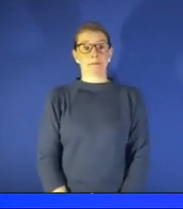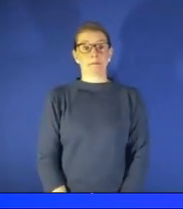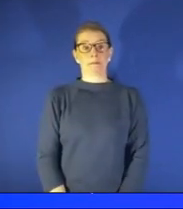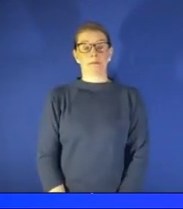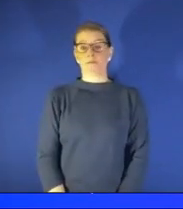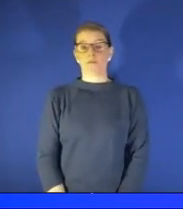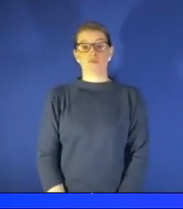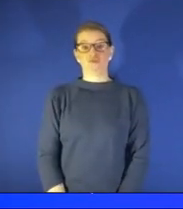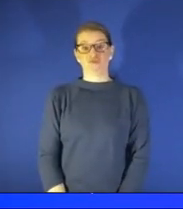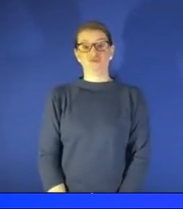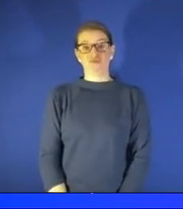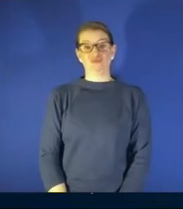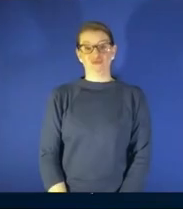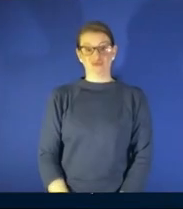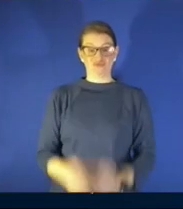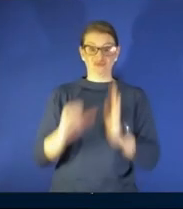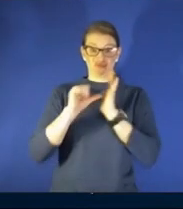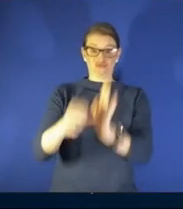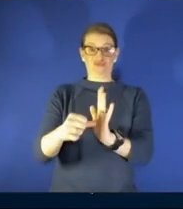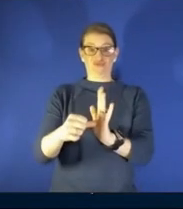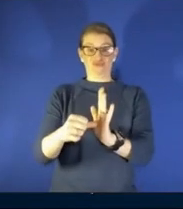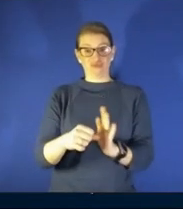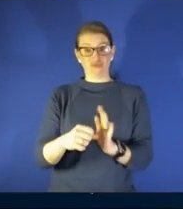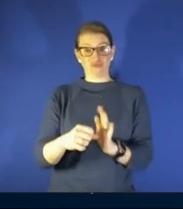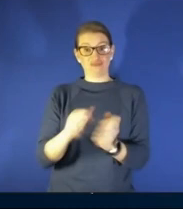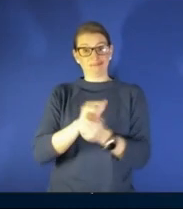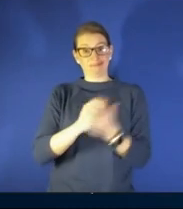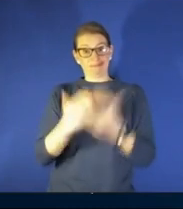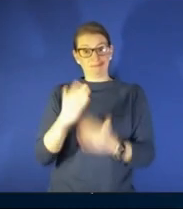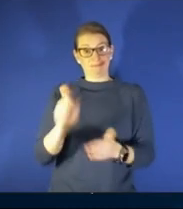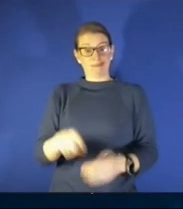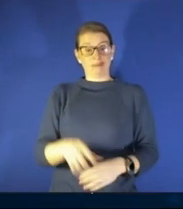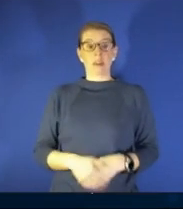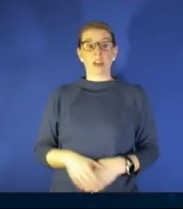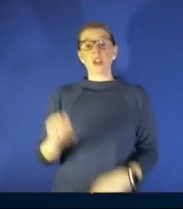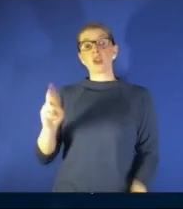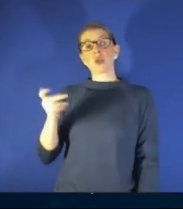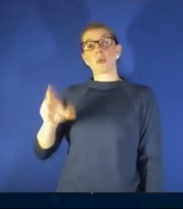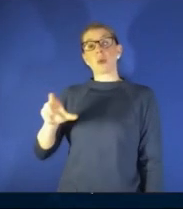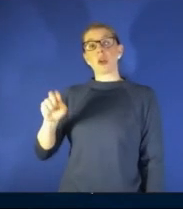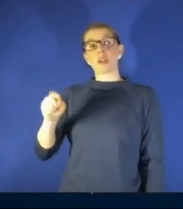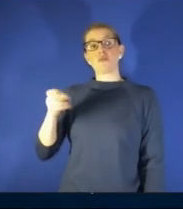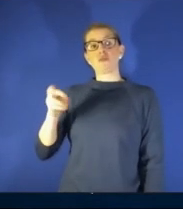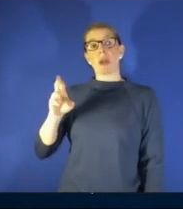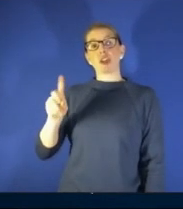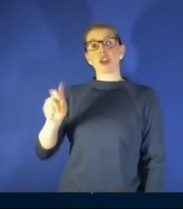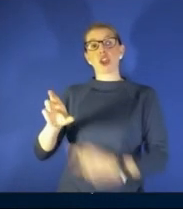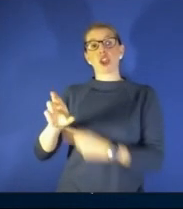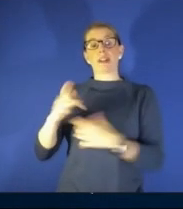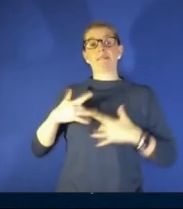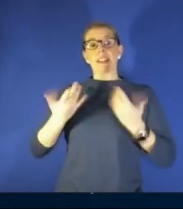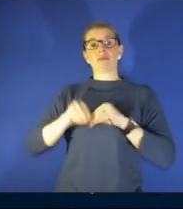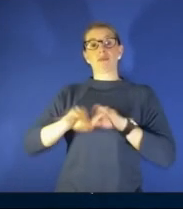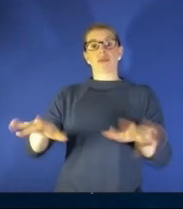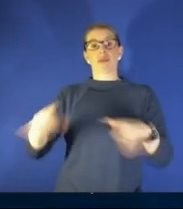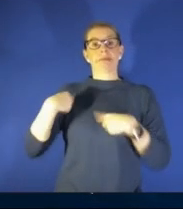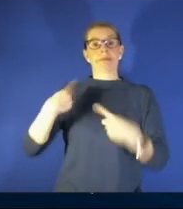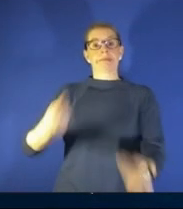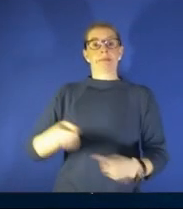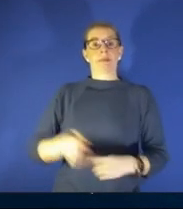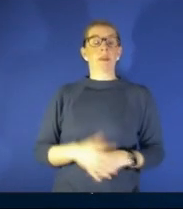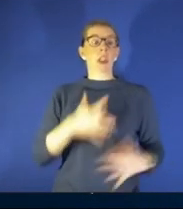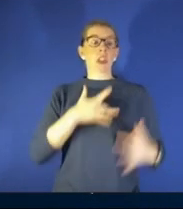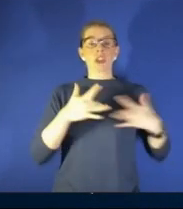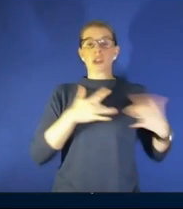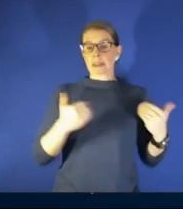well i agree uh dr hawkinson we talked a lot about super spreader events over the last couple of of years and concerns that that you